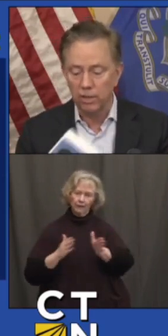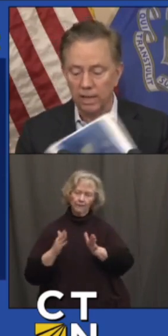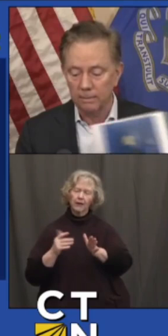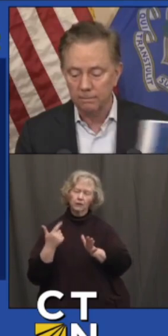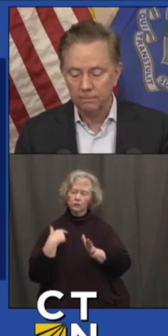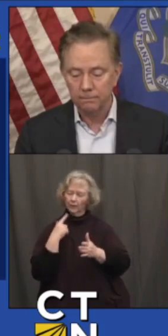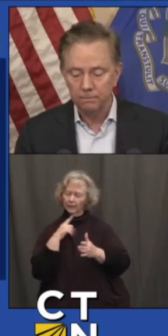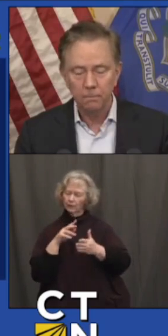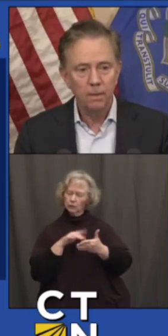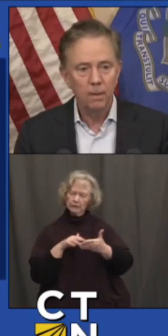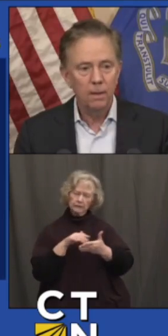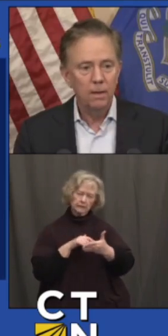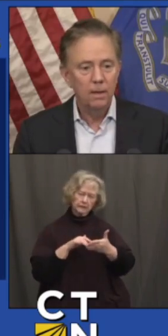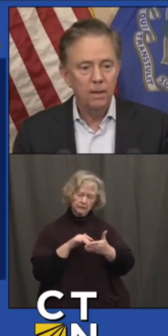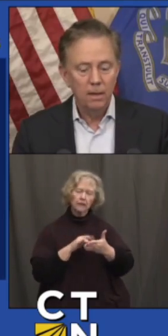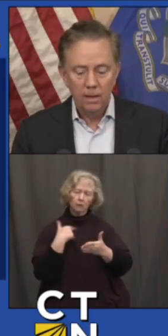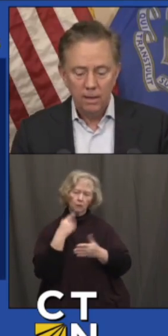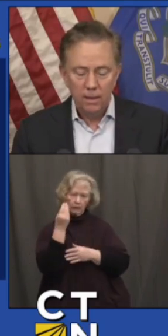notice on that.